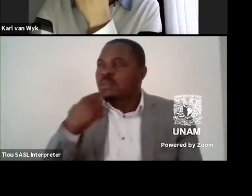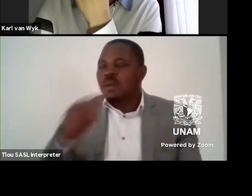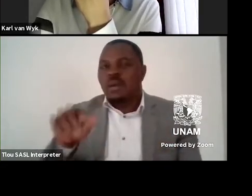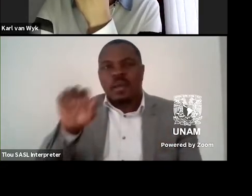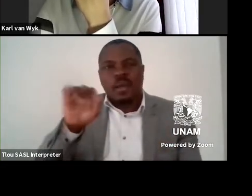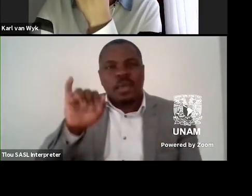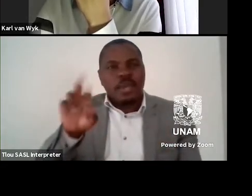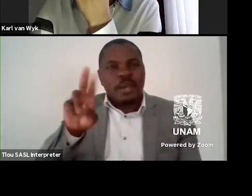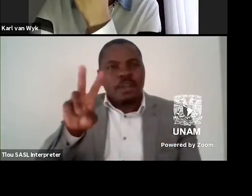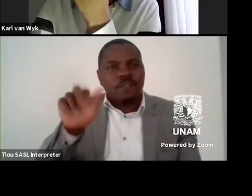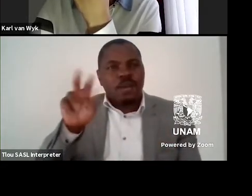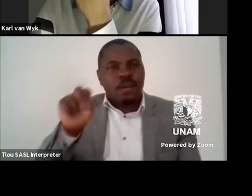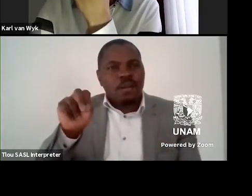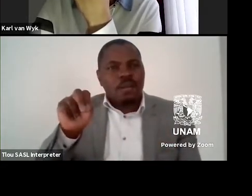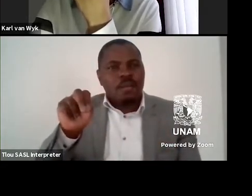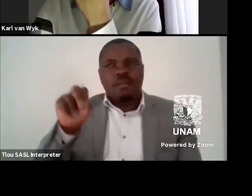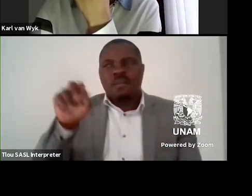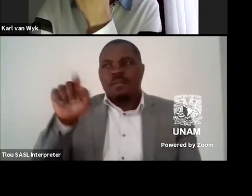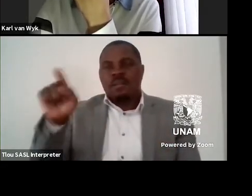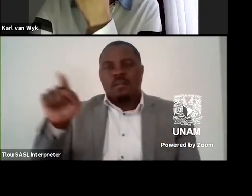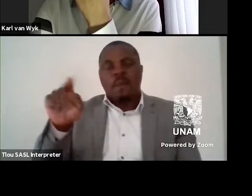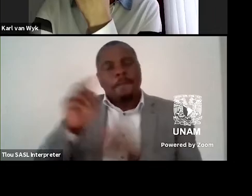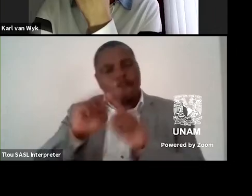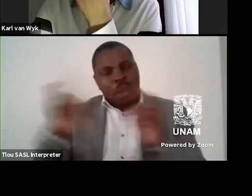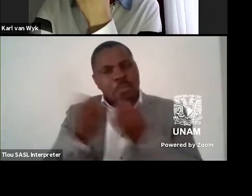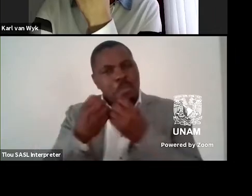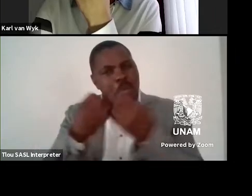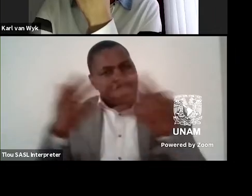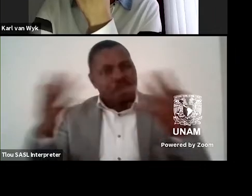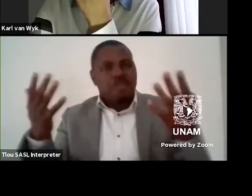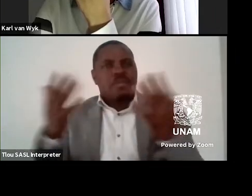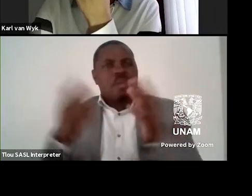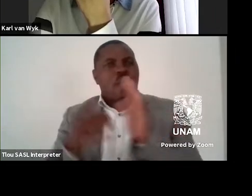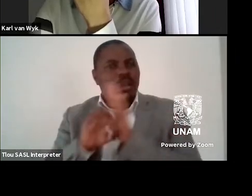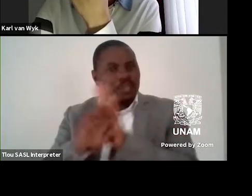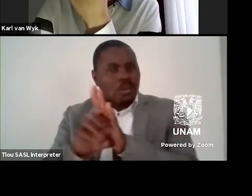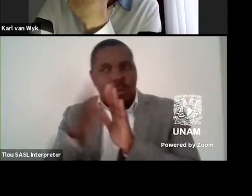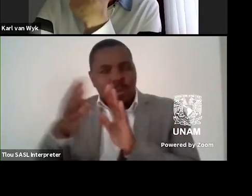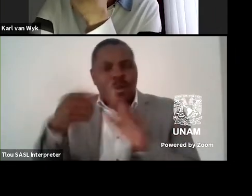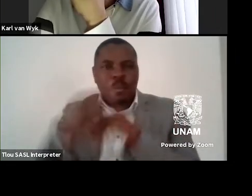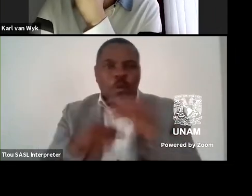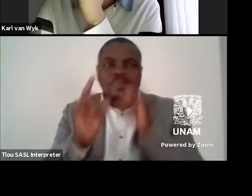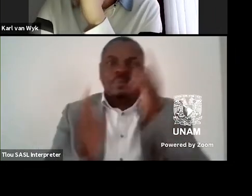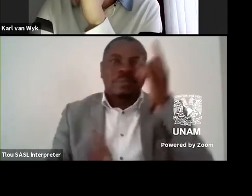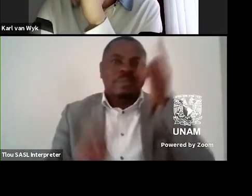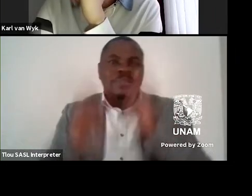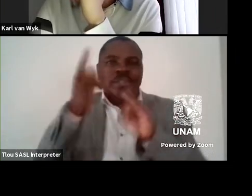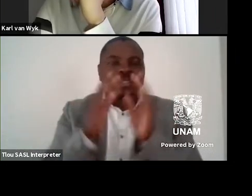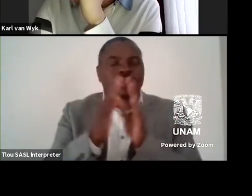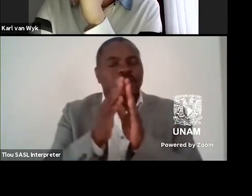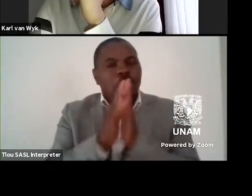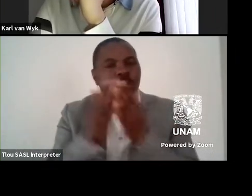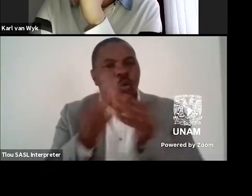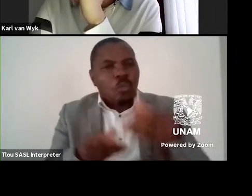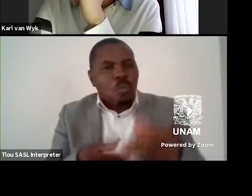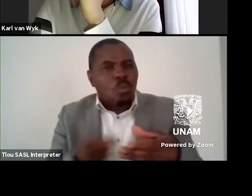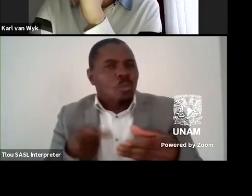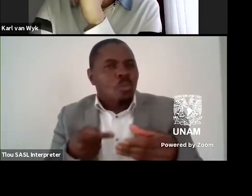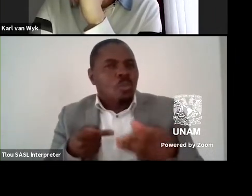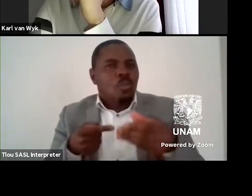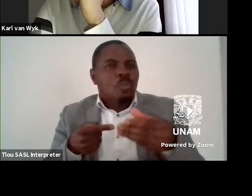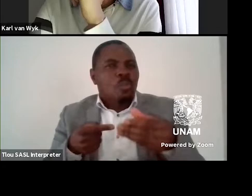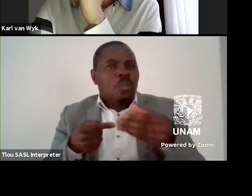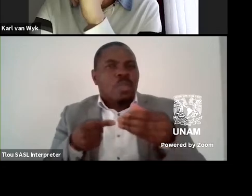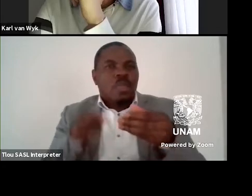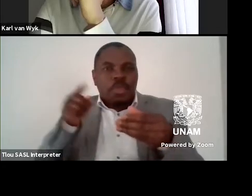examples of, of the, of the city novel, the novel that, that, that, that